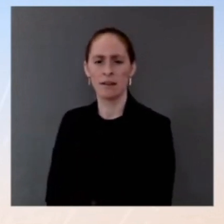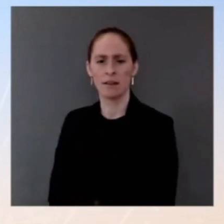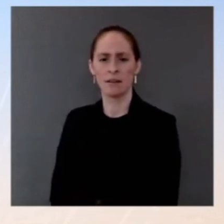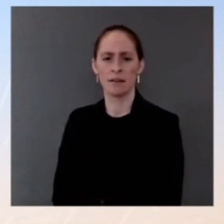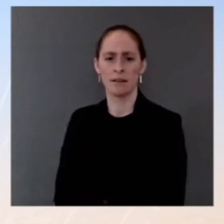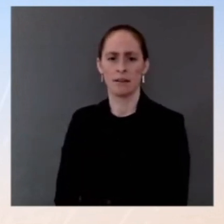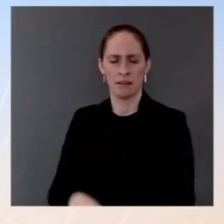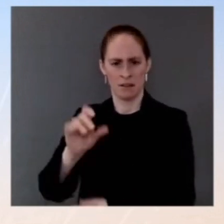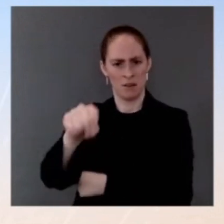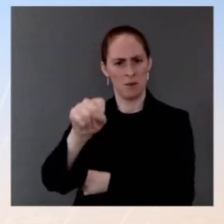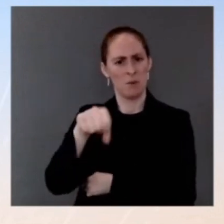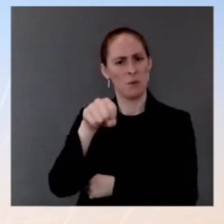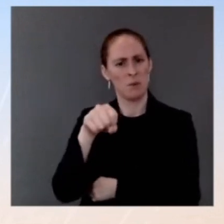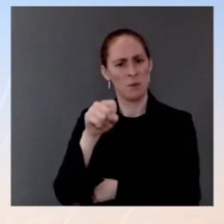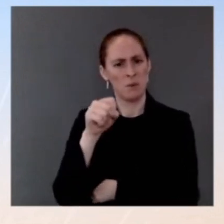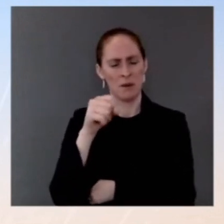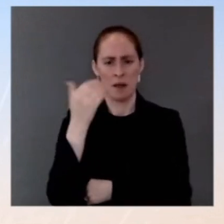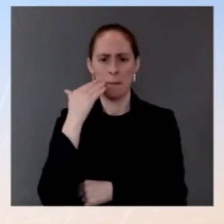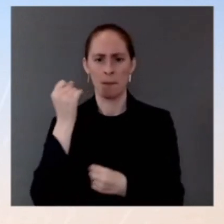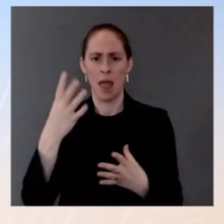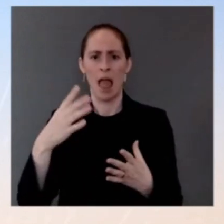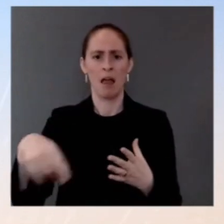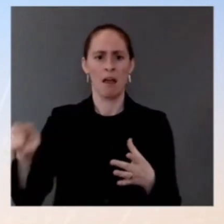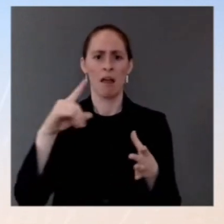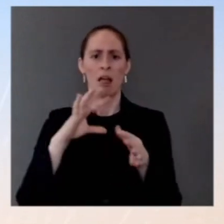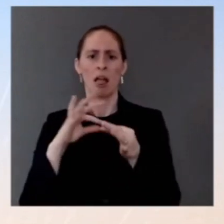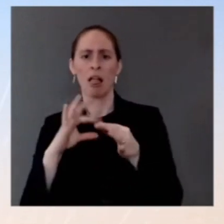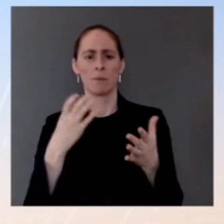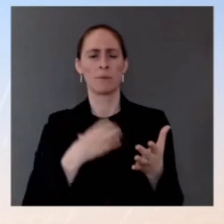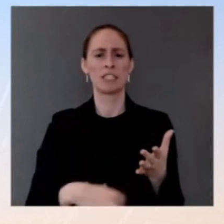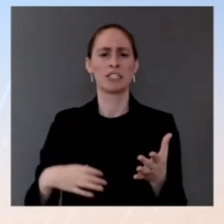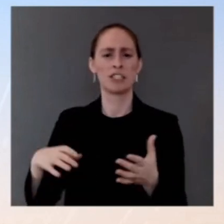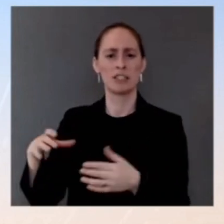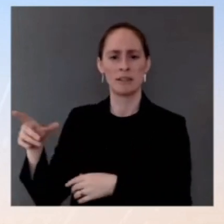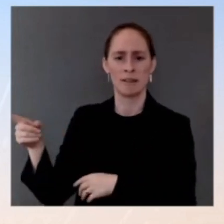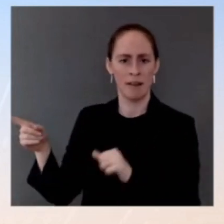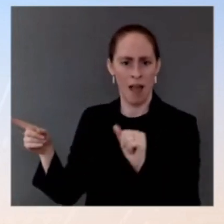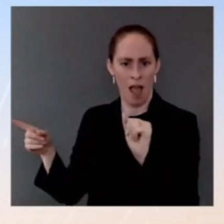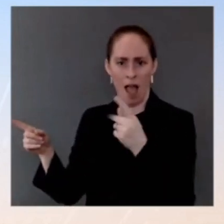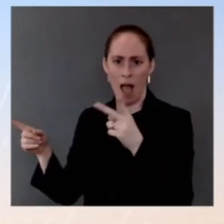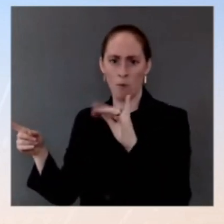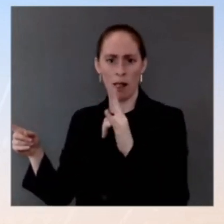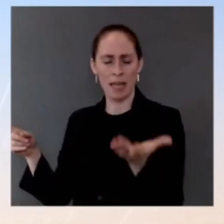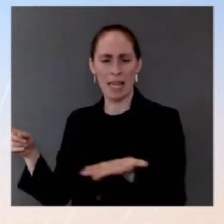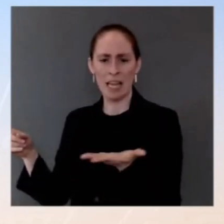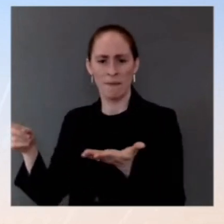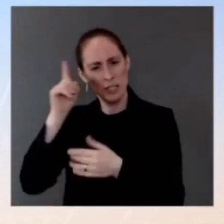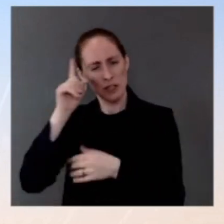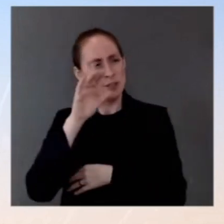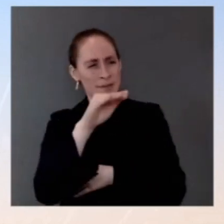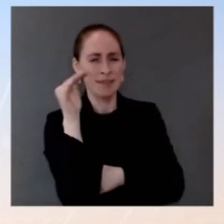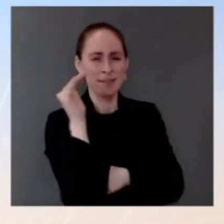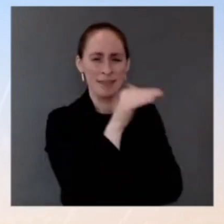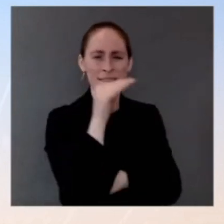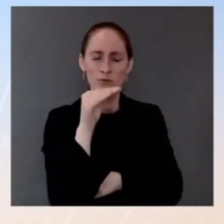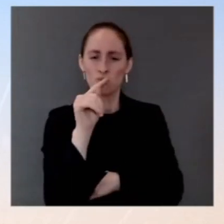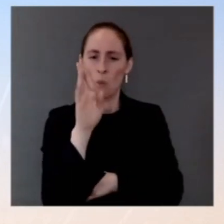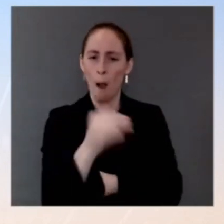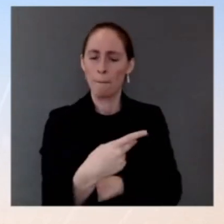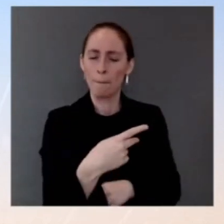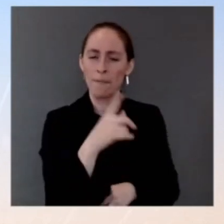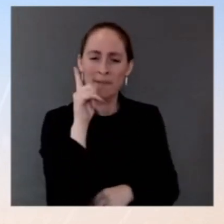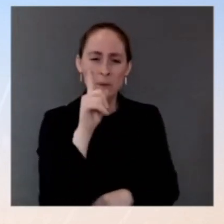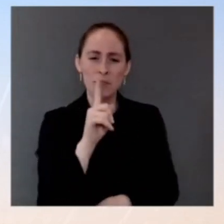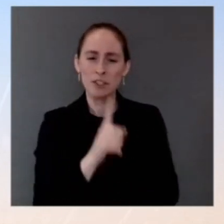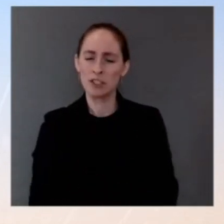Do I see her somewhere or no? Okay. She just left where he said, I can tell you that it's horrible. It doesn't get worse in